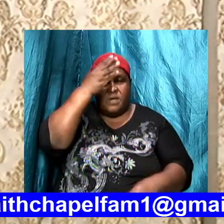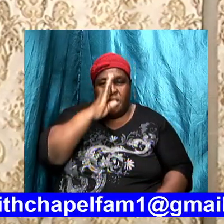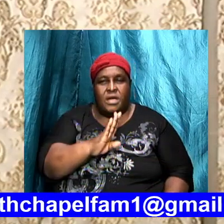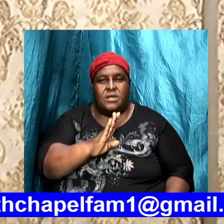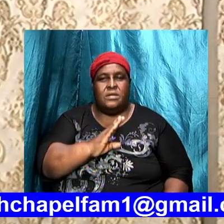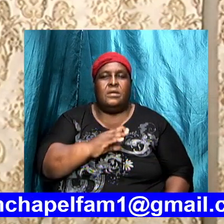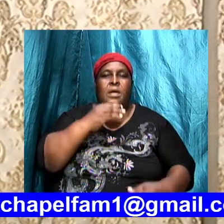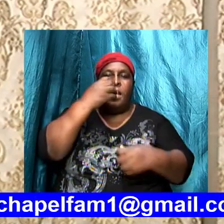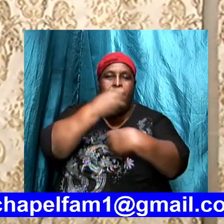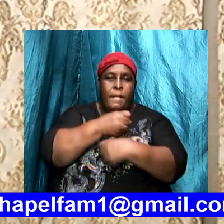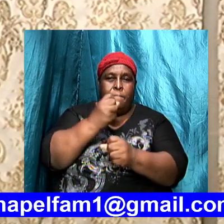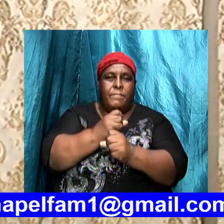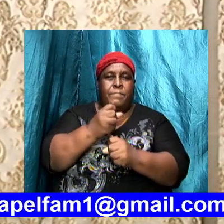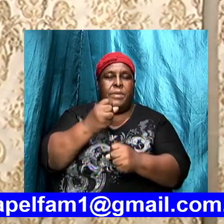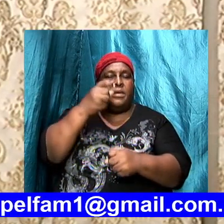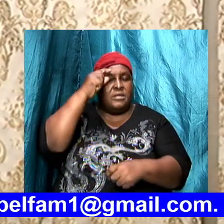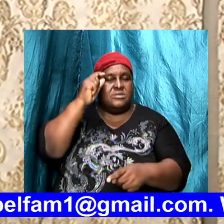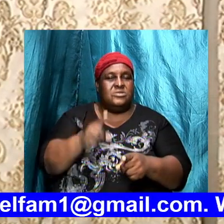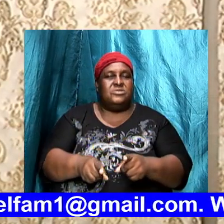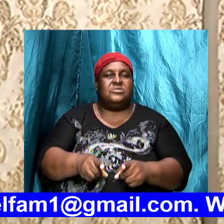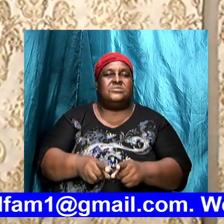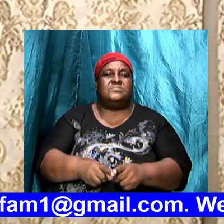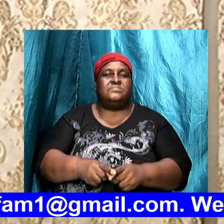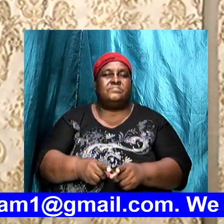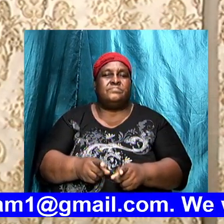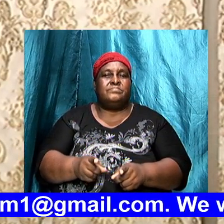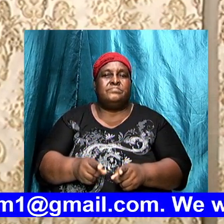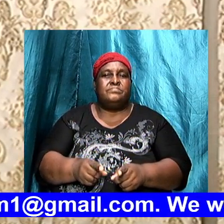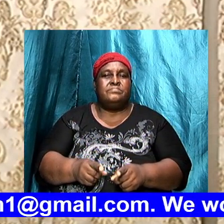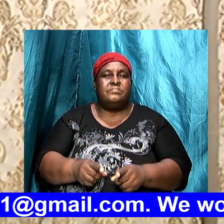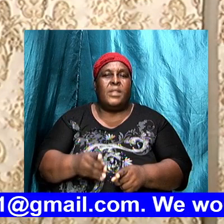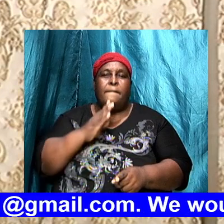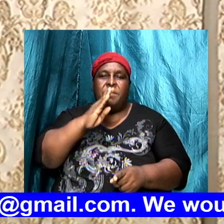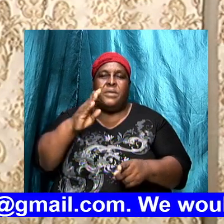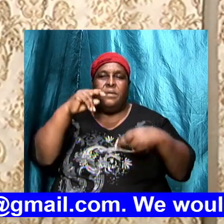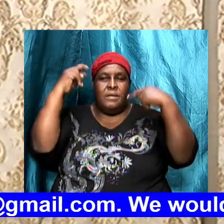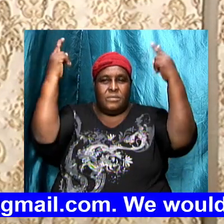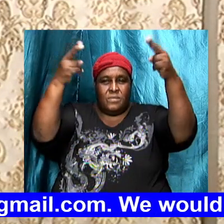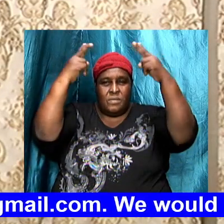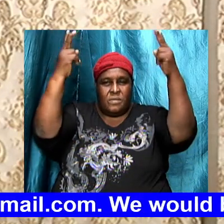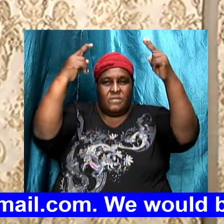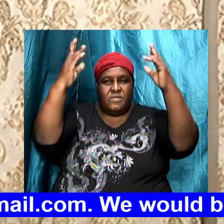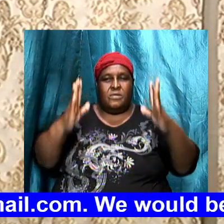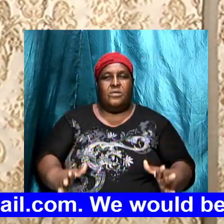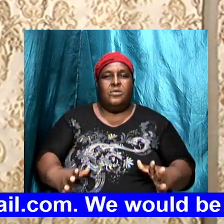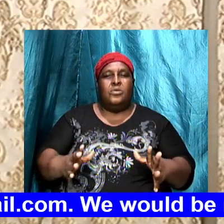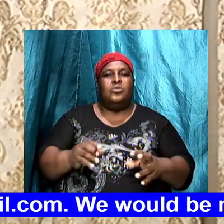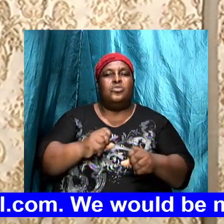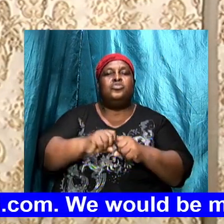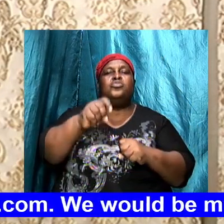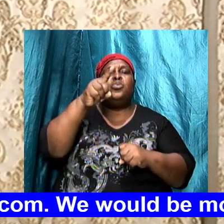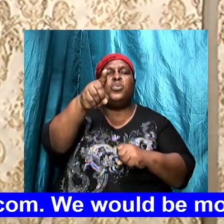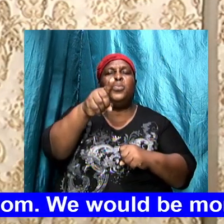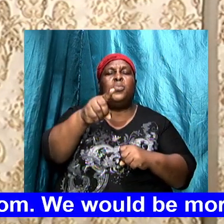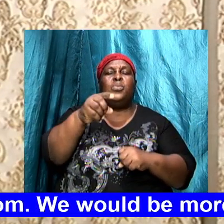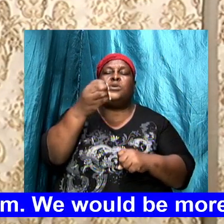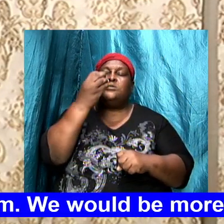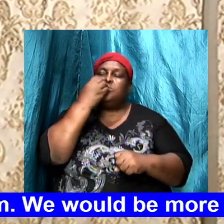and make a decision to be an overcomer so that you can eat